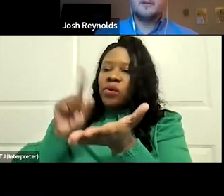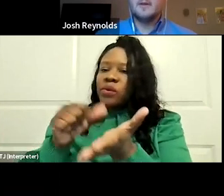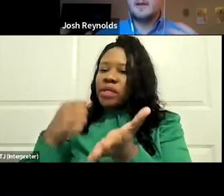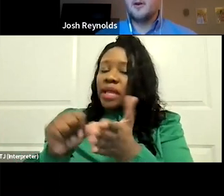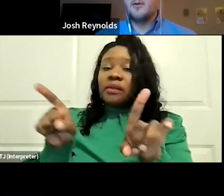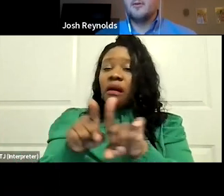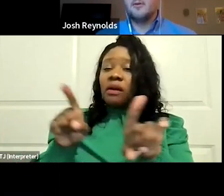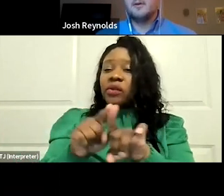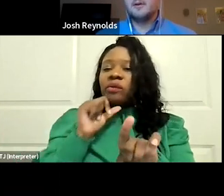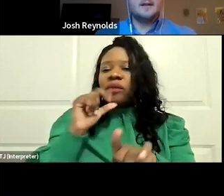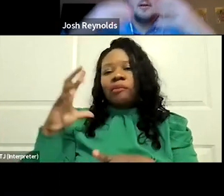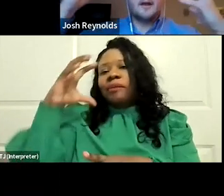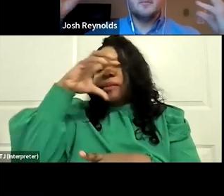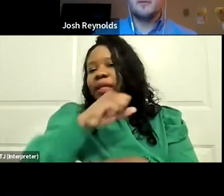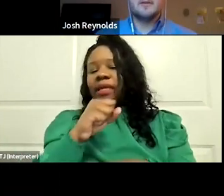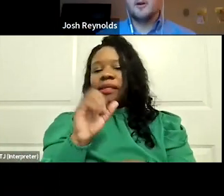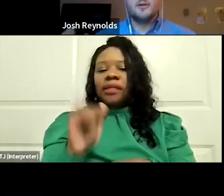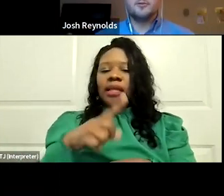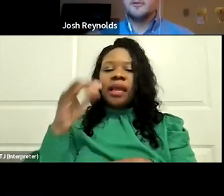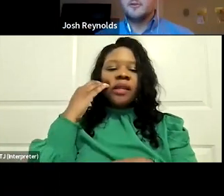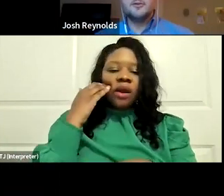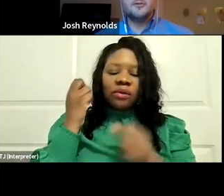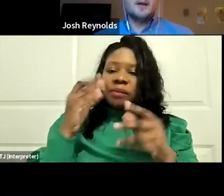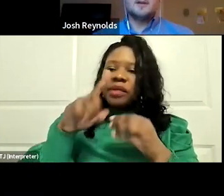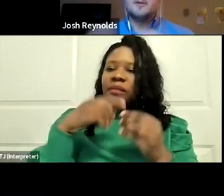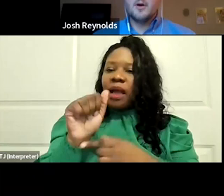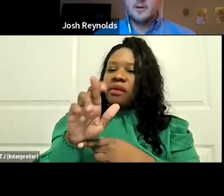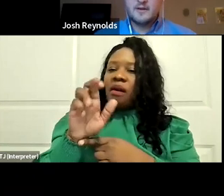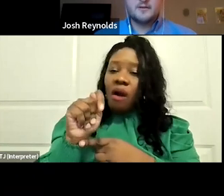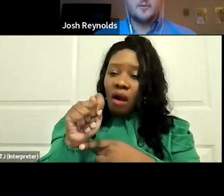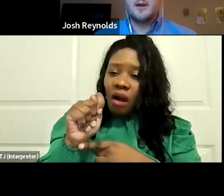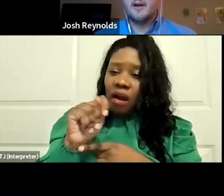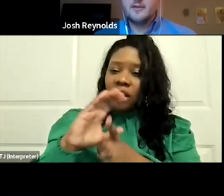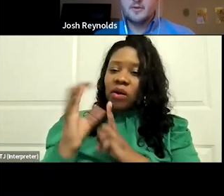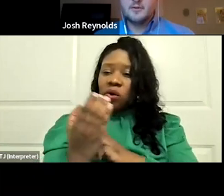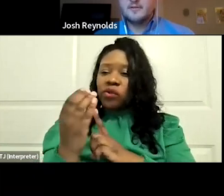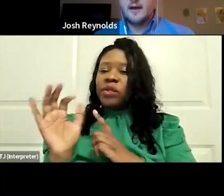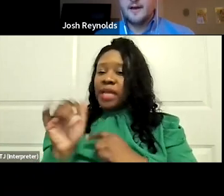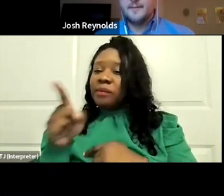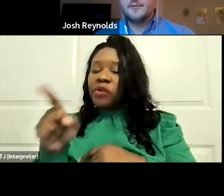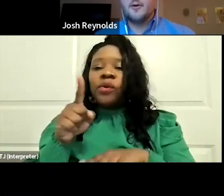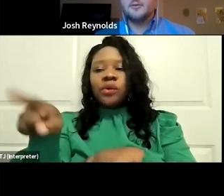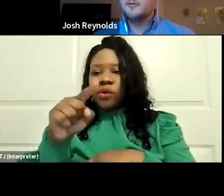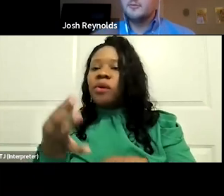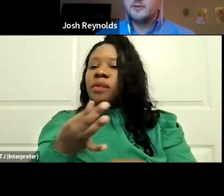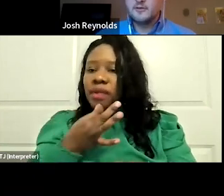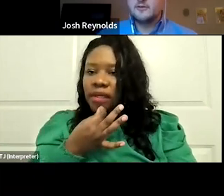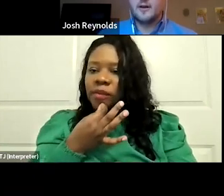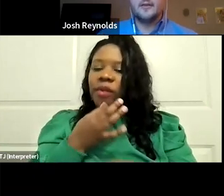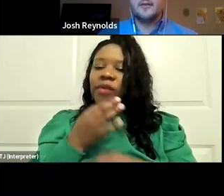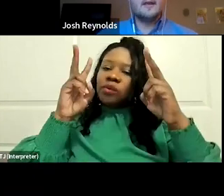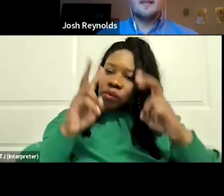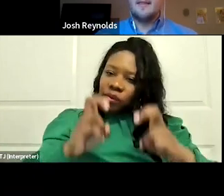don't want to assume that they know as much about the arts and culture as you do. You are the subject matter experts, so do some